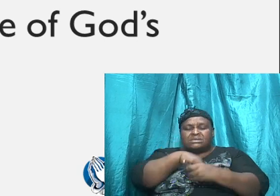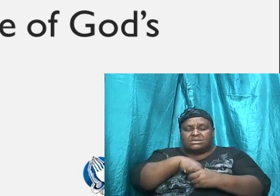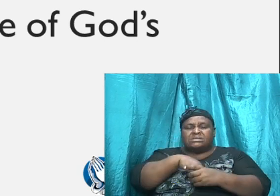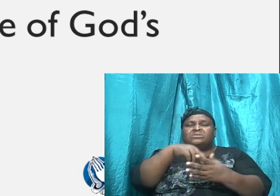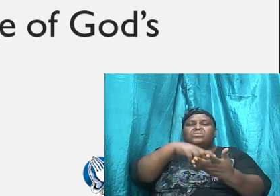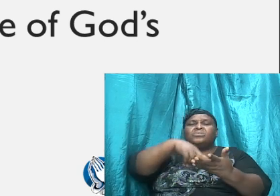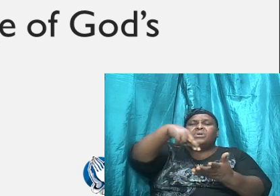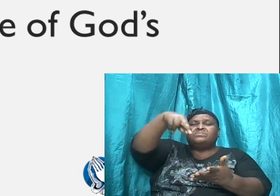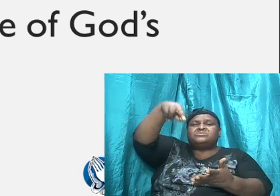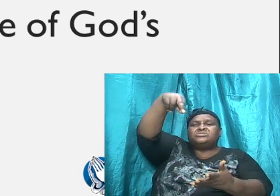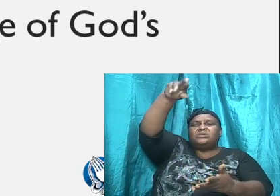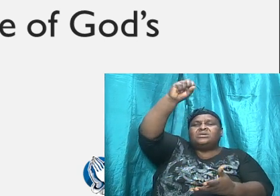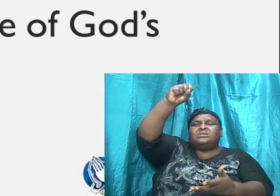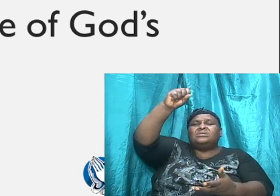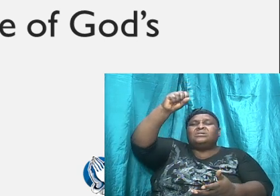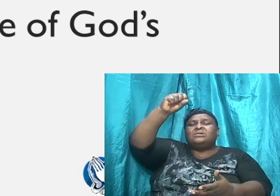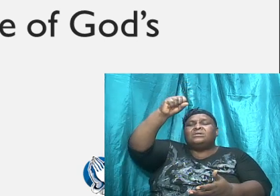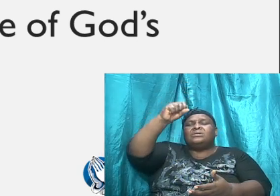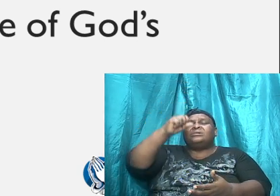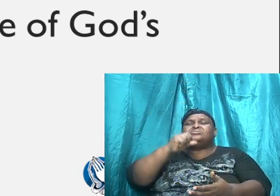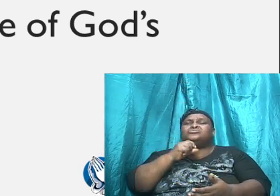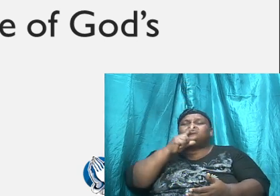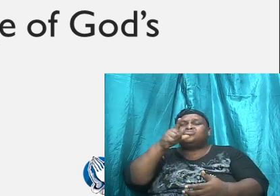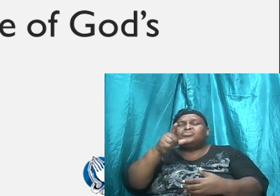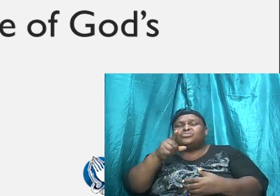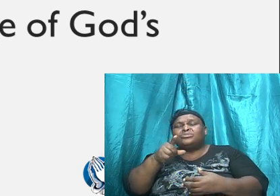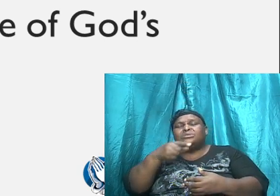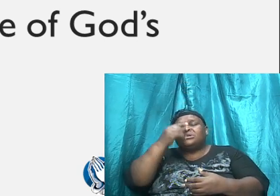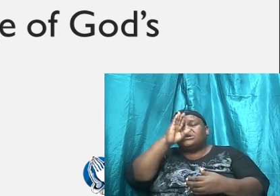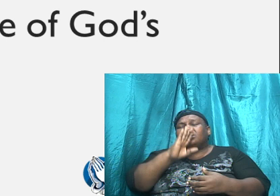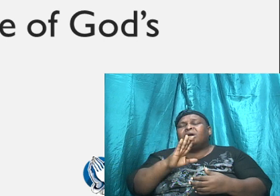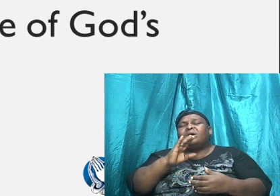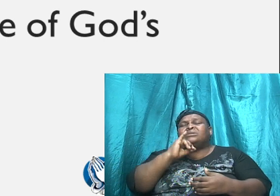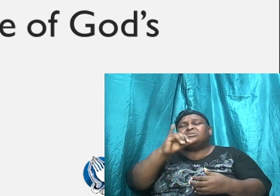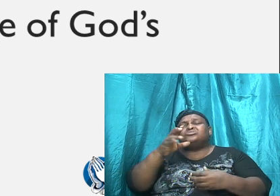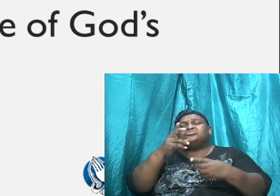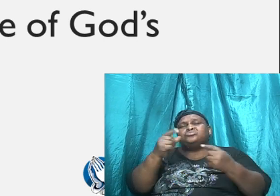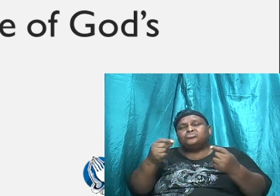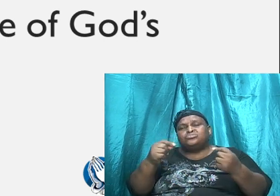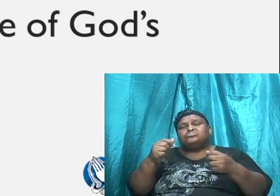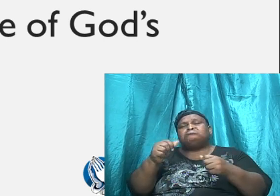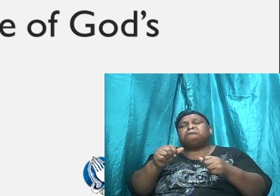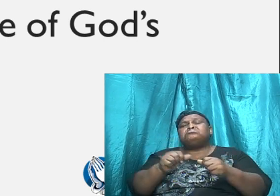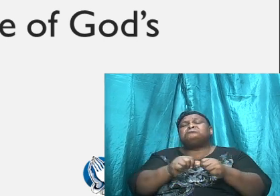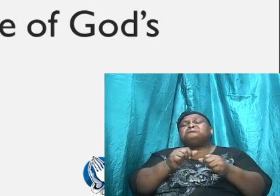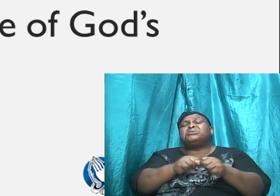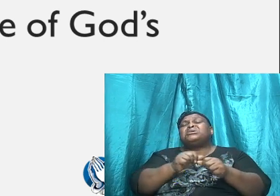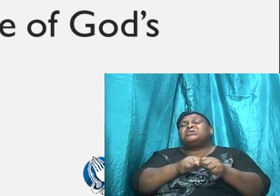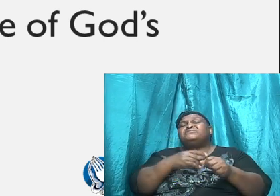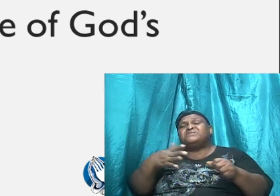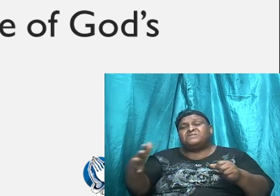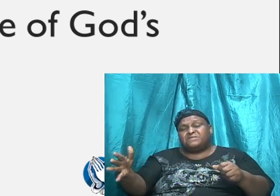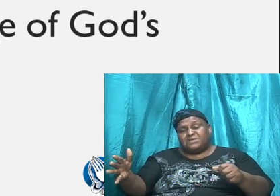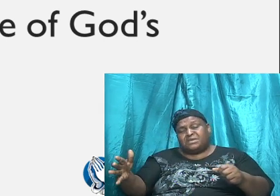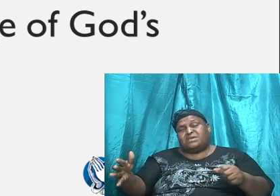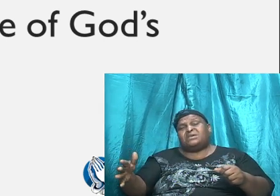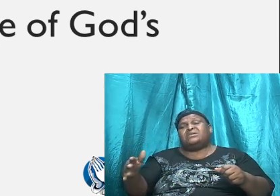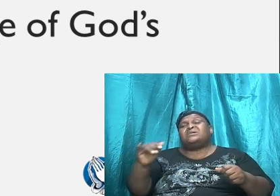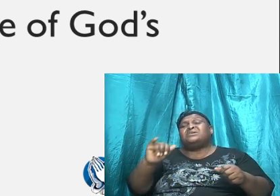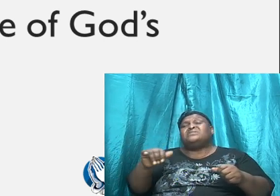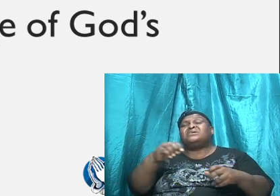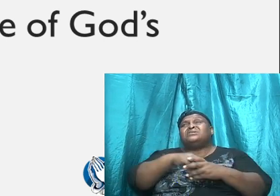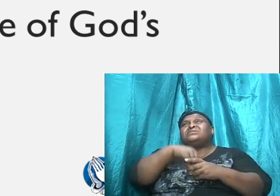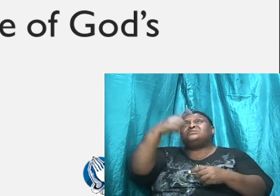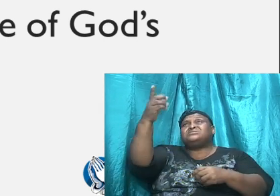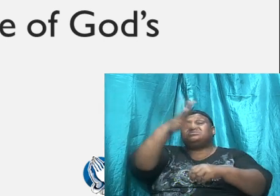and he is actively doing everything, the omnipotent God, is doing everything that is in